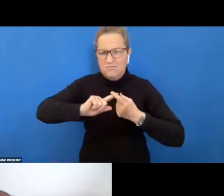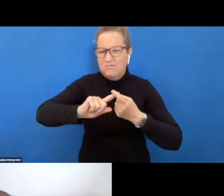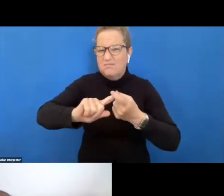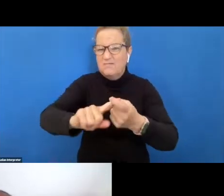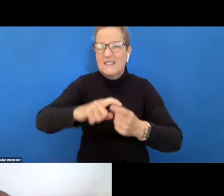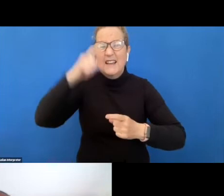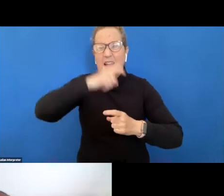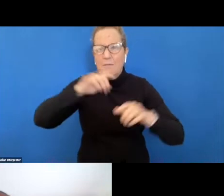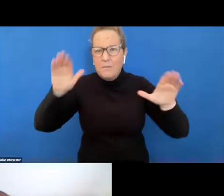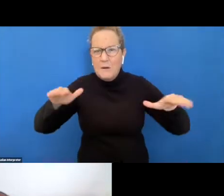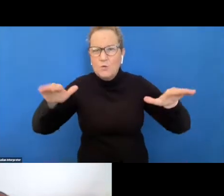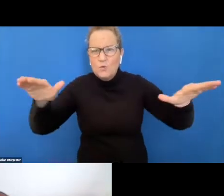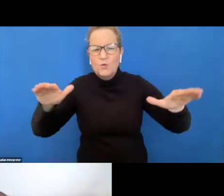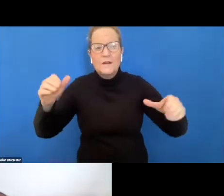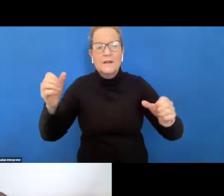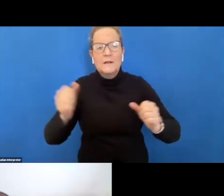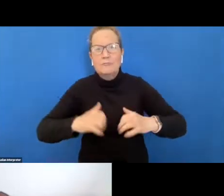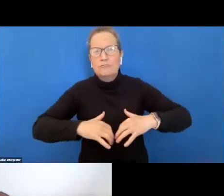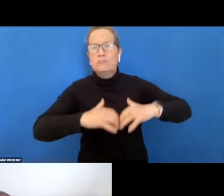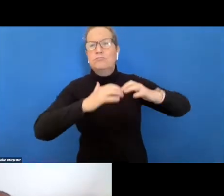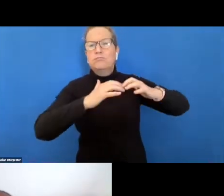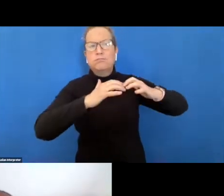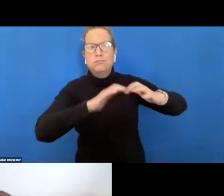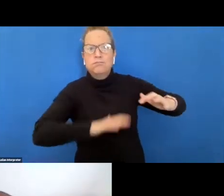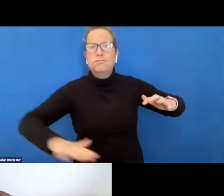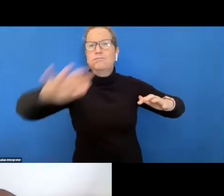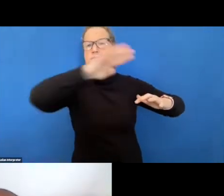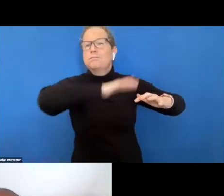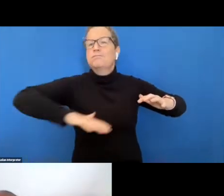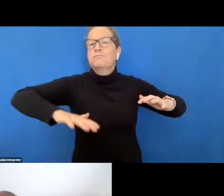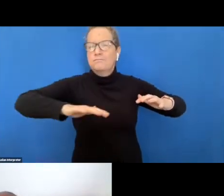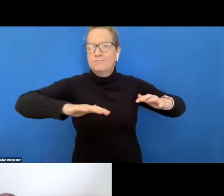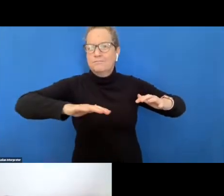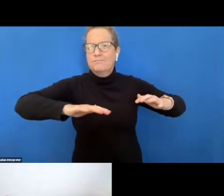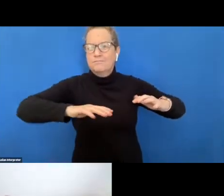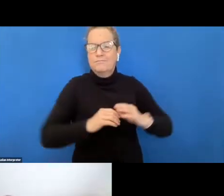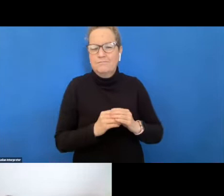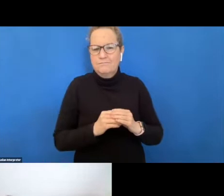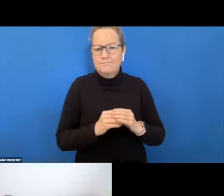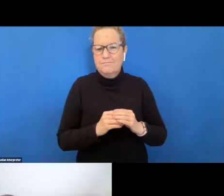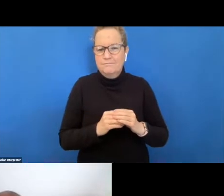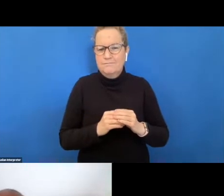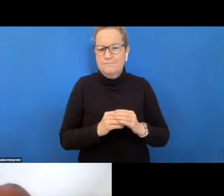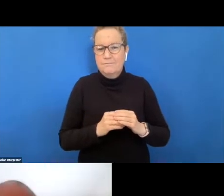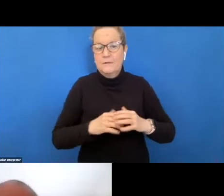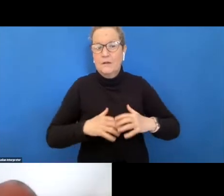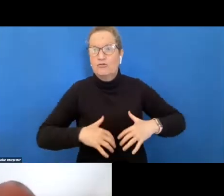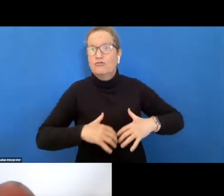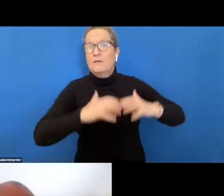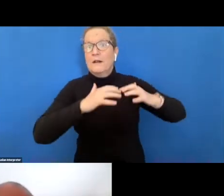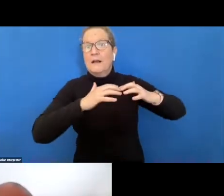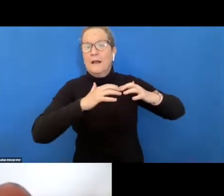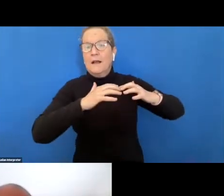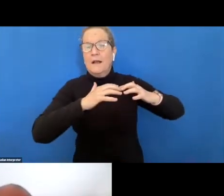to as the creator of mankind bunjil created great people from the land that is why we call the land our mother